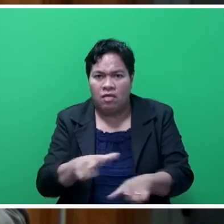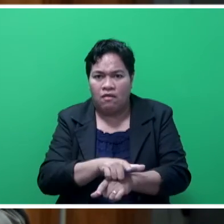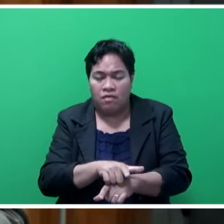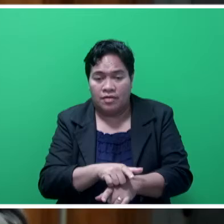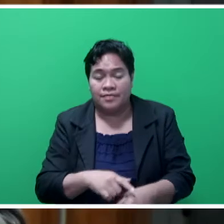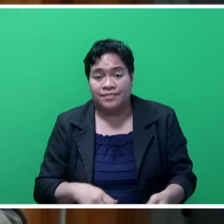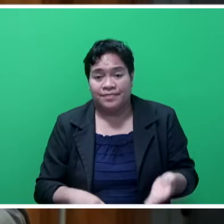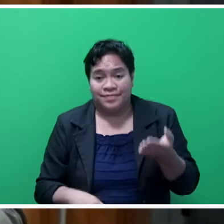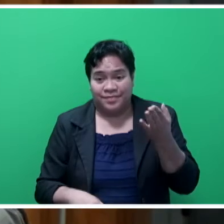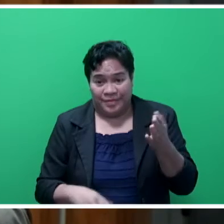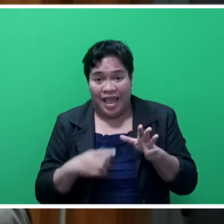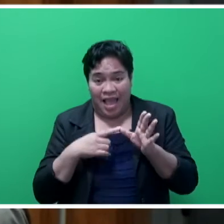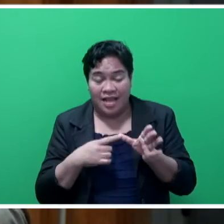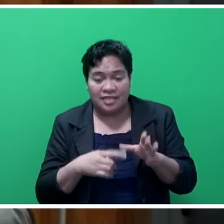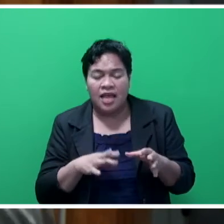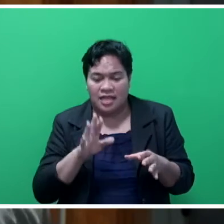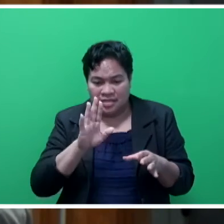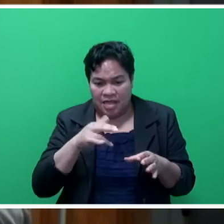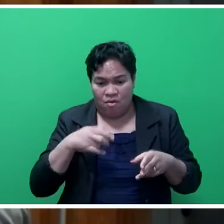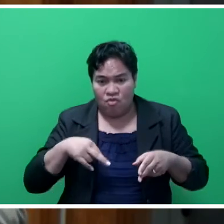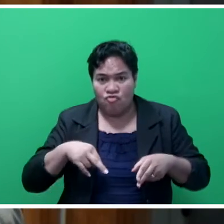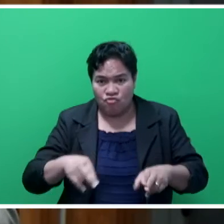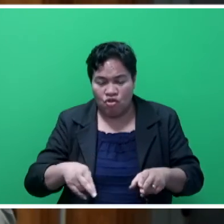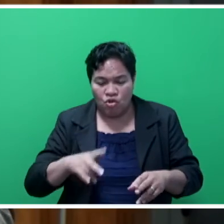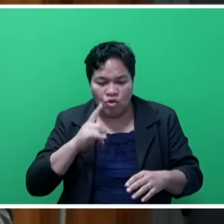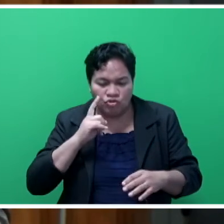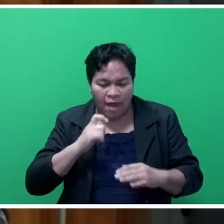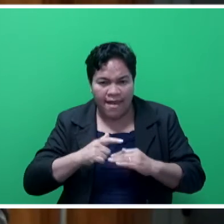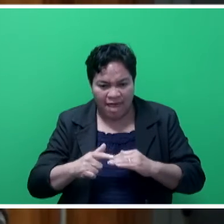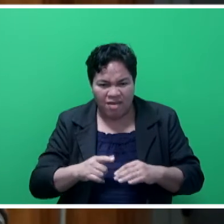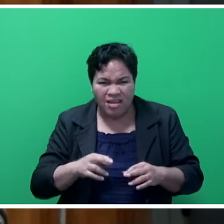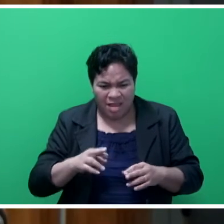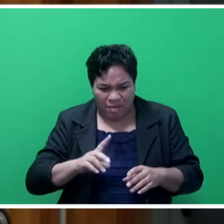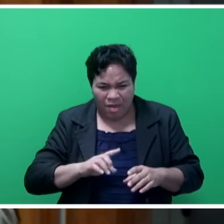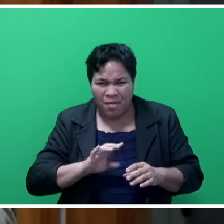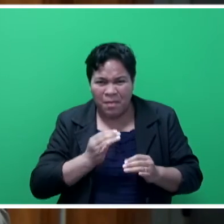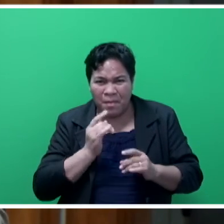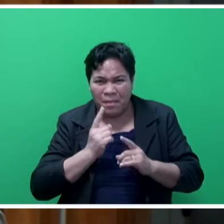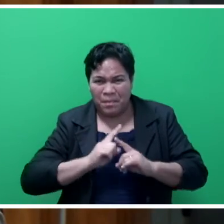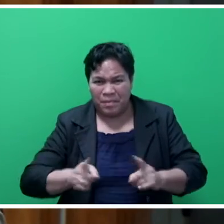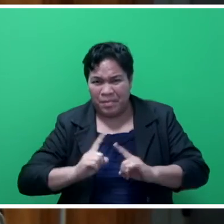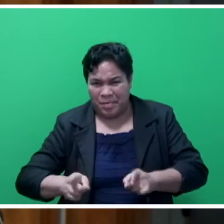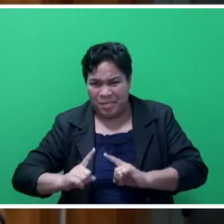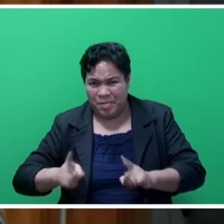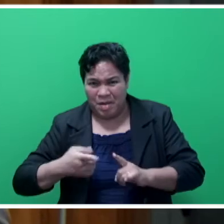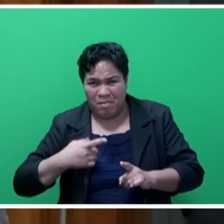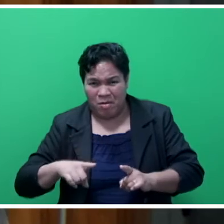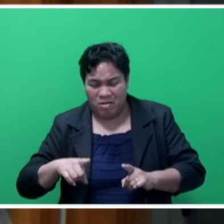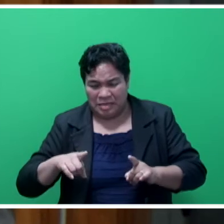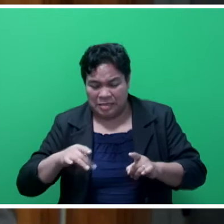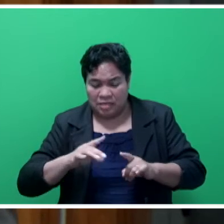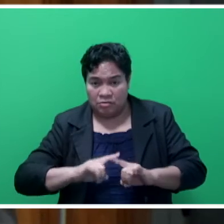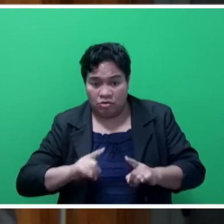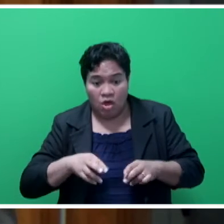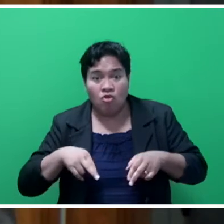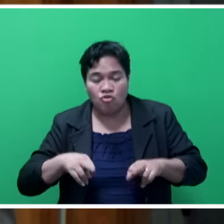them up to a level where they don't disintegrate. As roads begin to disintegrate much more, that